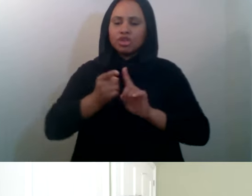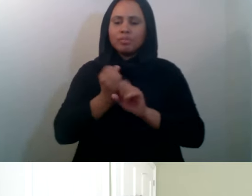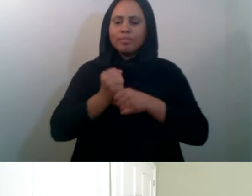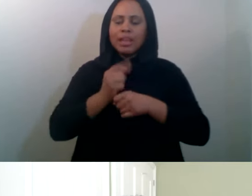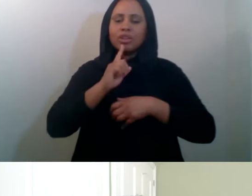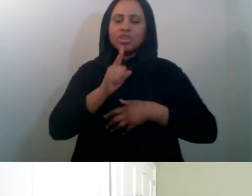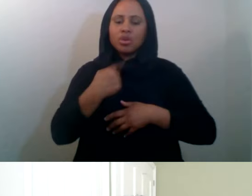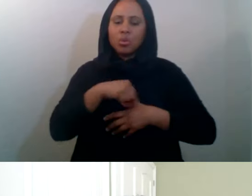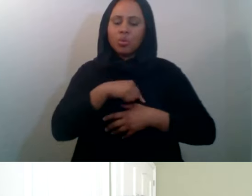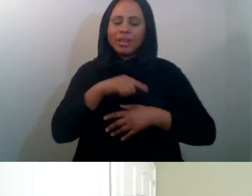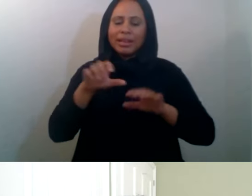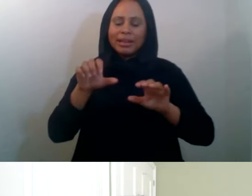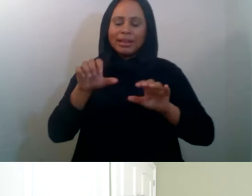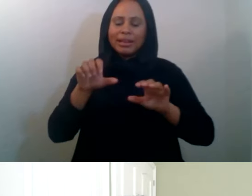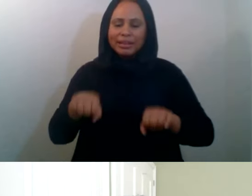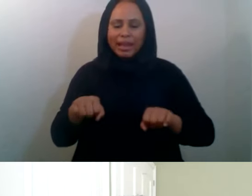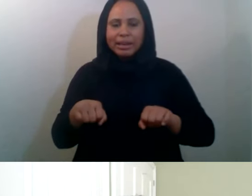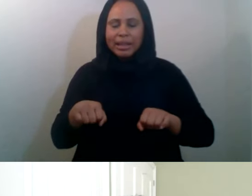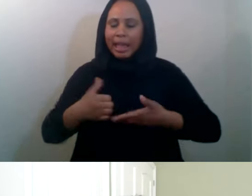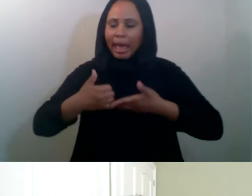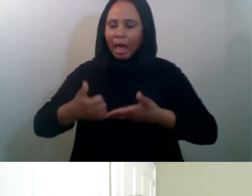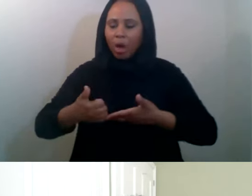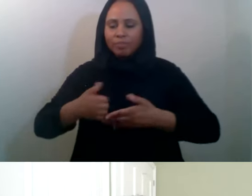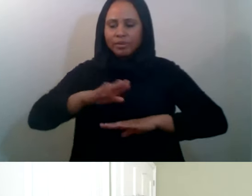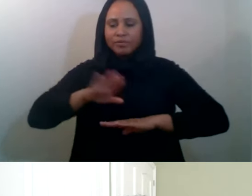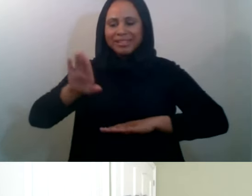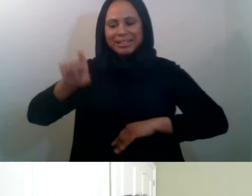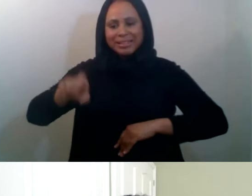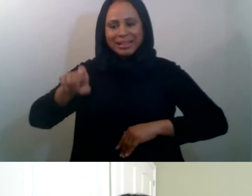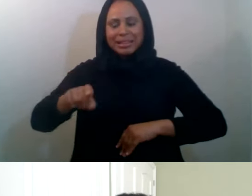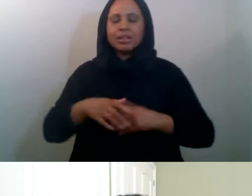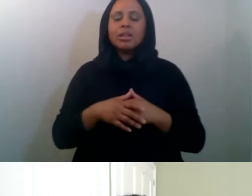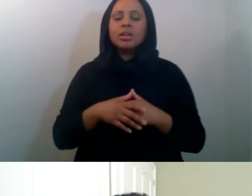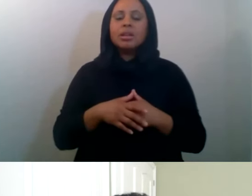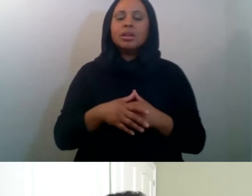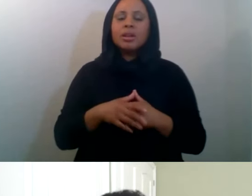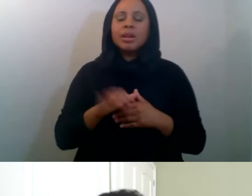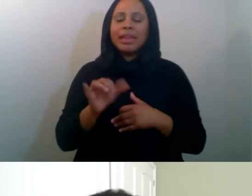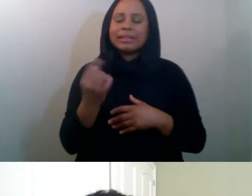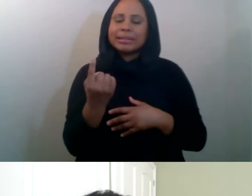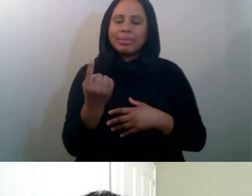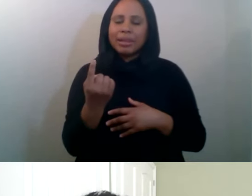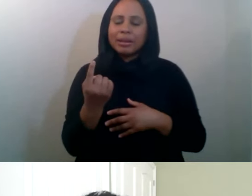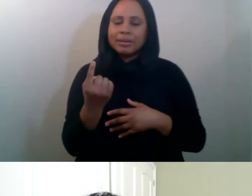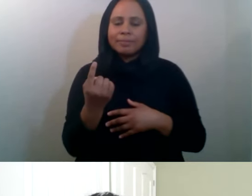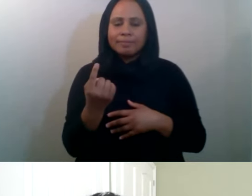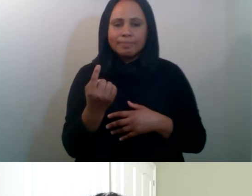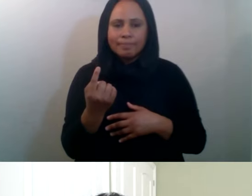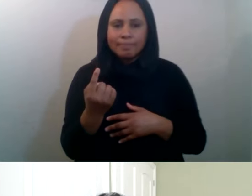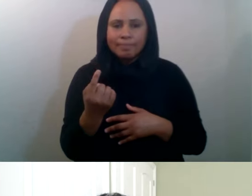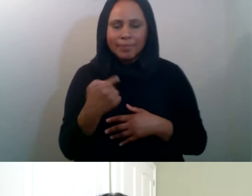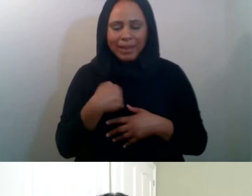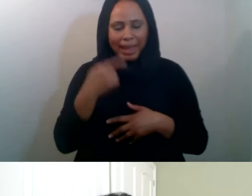of MCC that we can't take on. So it's something that, you know, obviously Muslims probably need to do better as far as